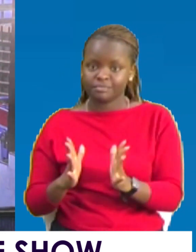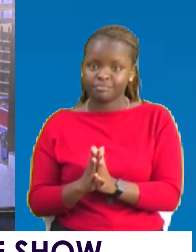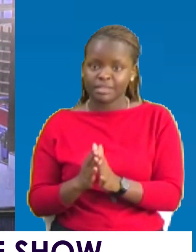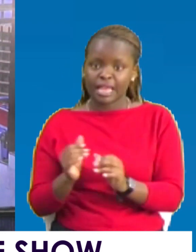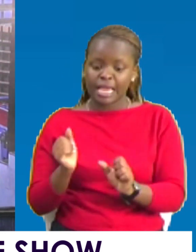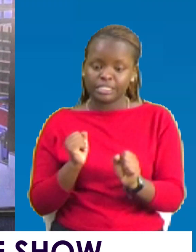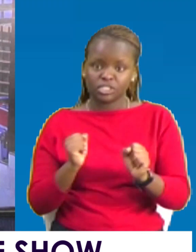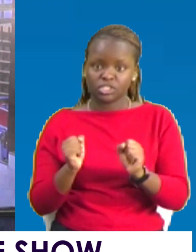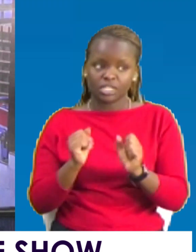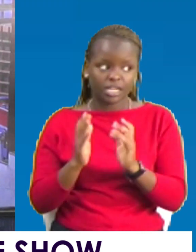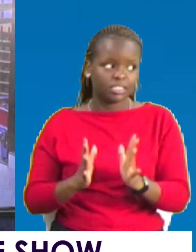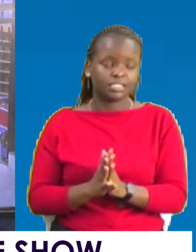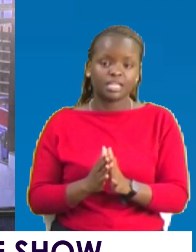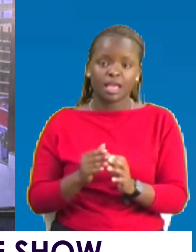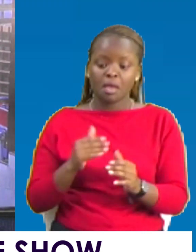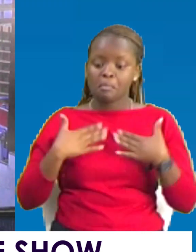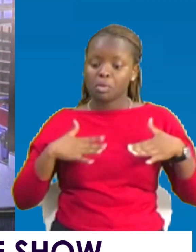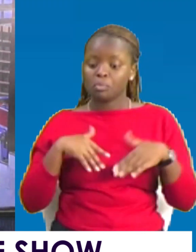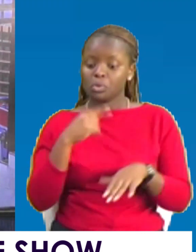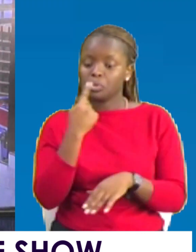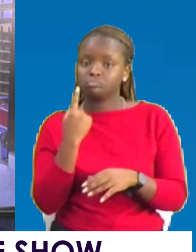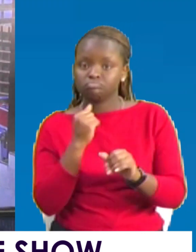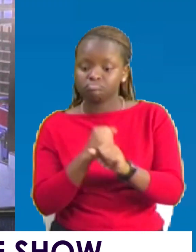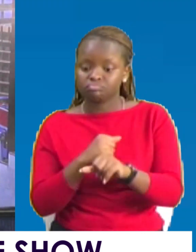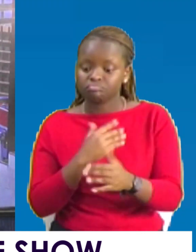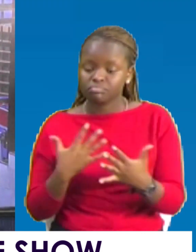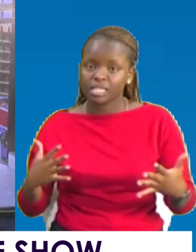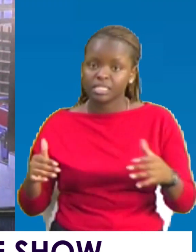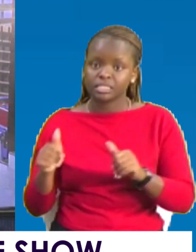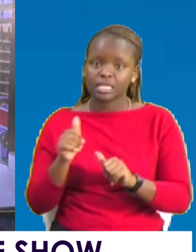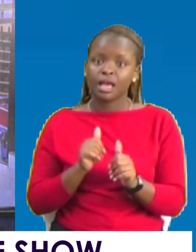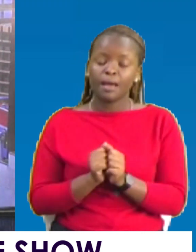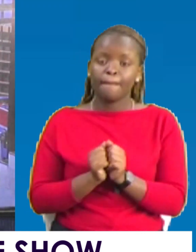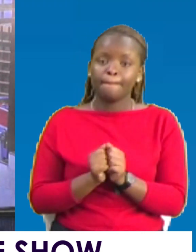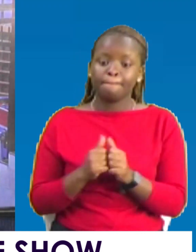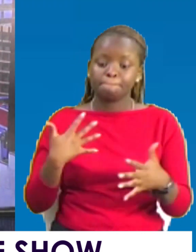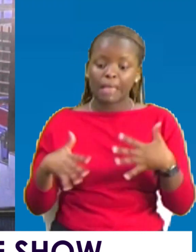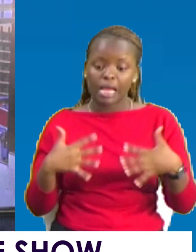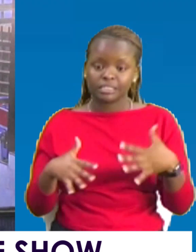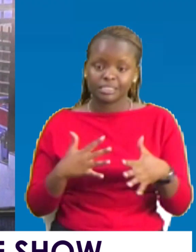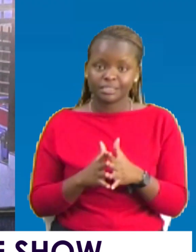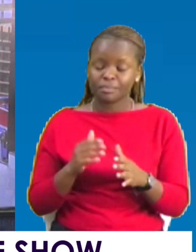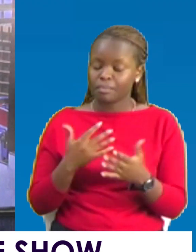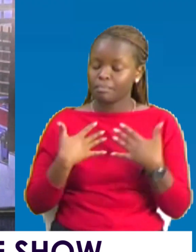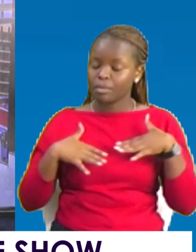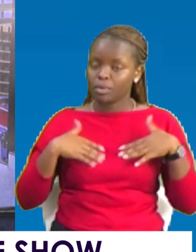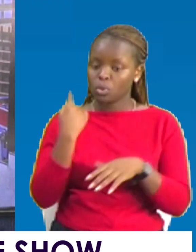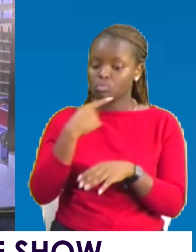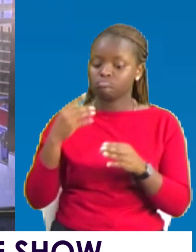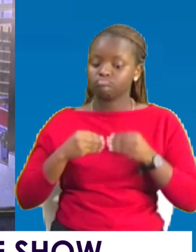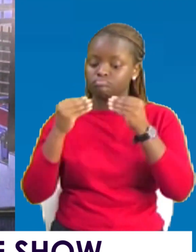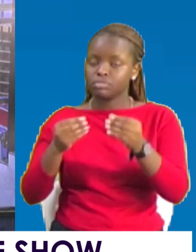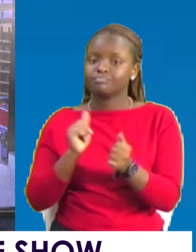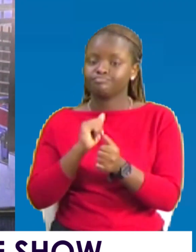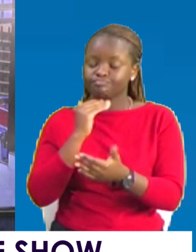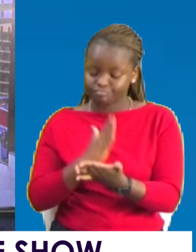shakers, from people that do things, from actors, from people that bring a real change. You need to